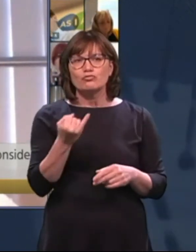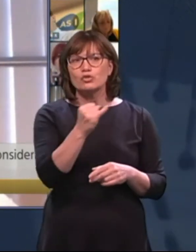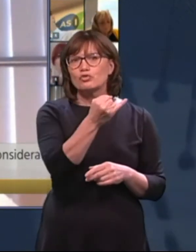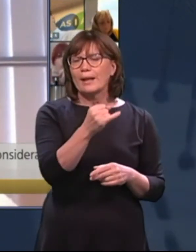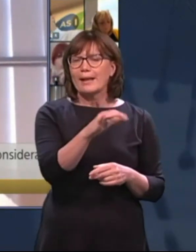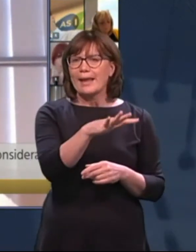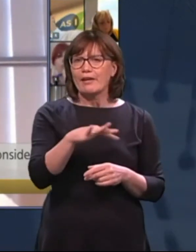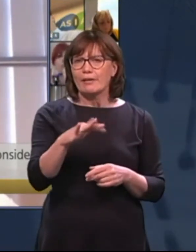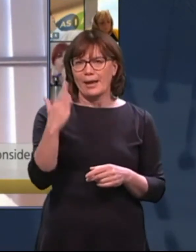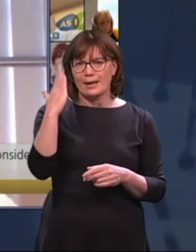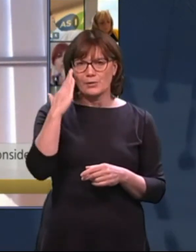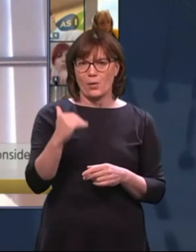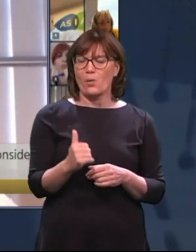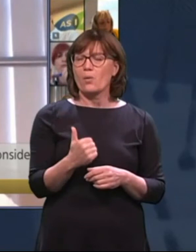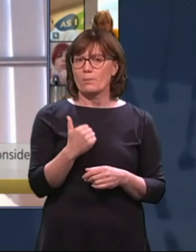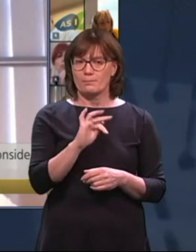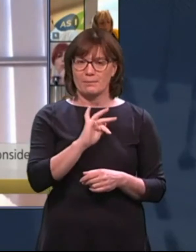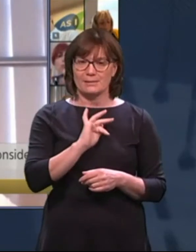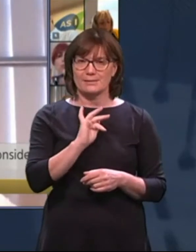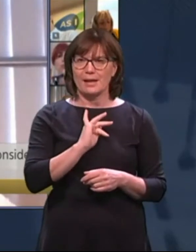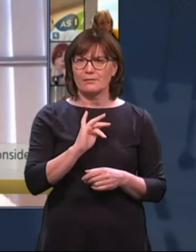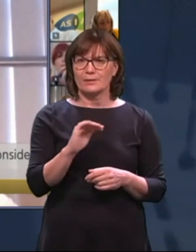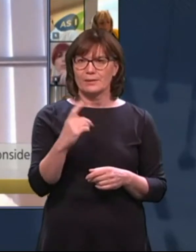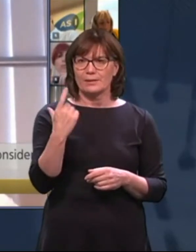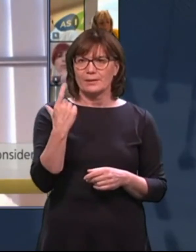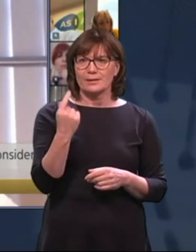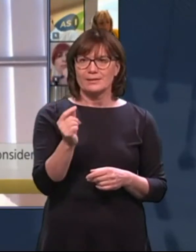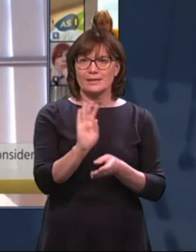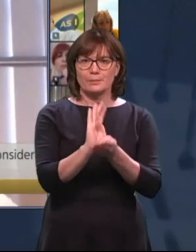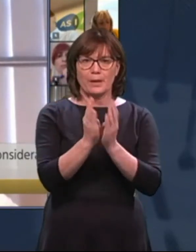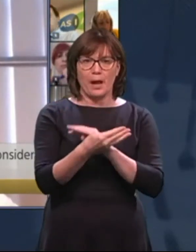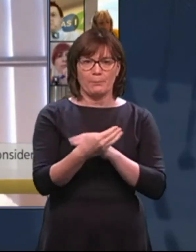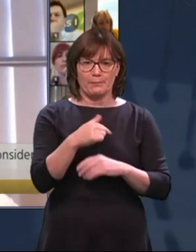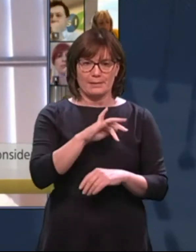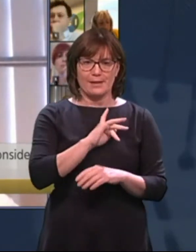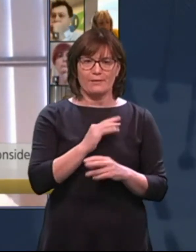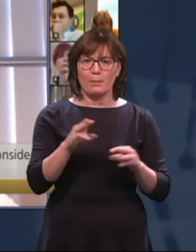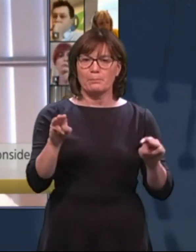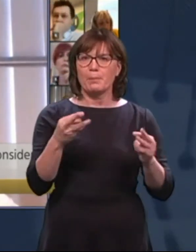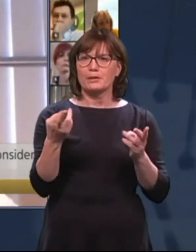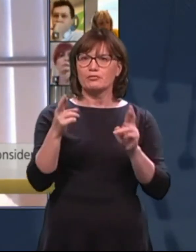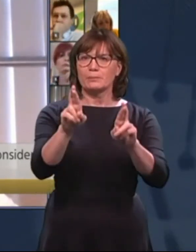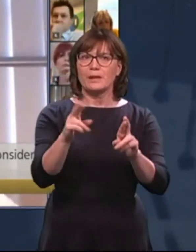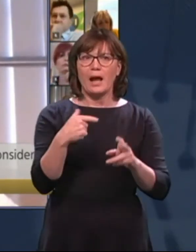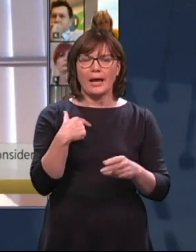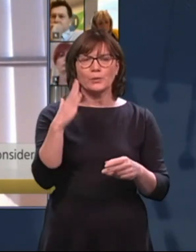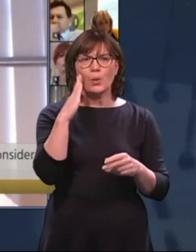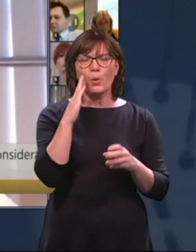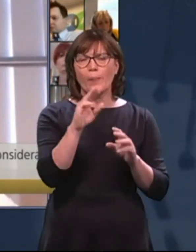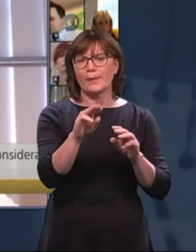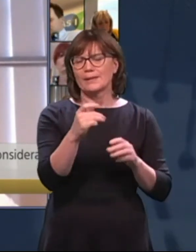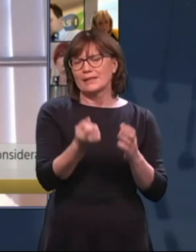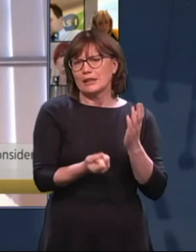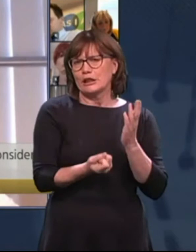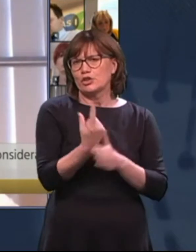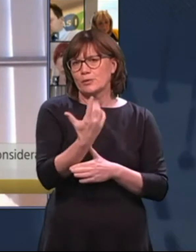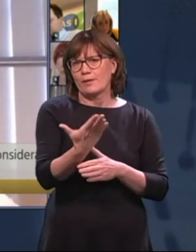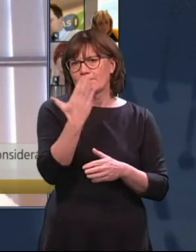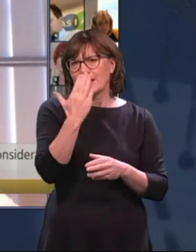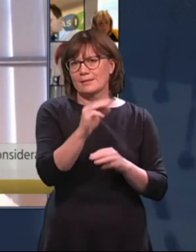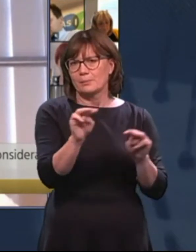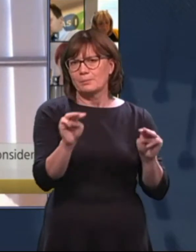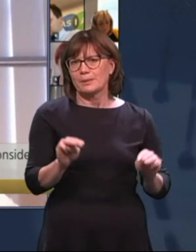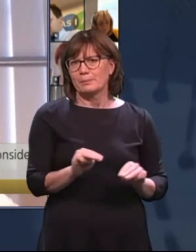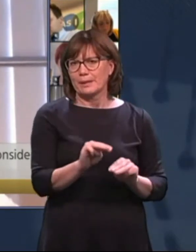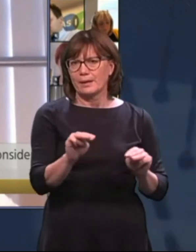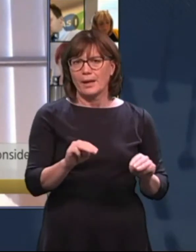I know from, you know, since becoming a public representative, the issues that people are facing in relation to this and when constituency